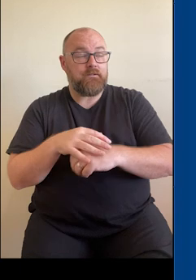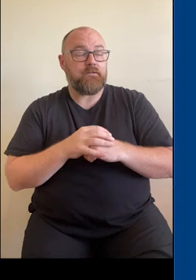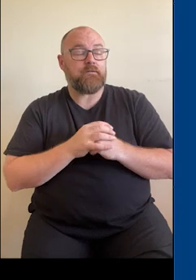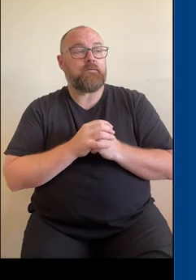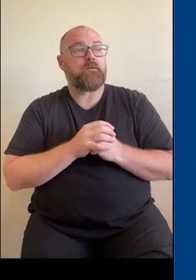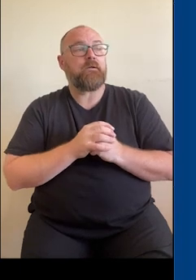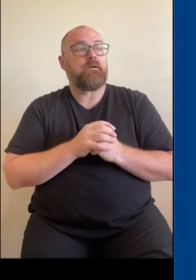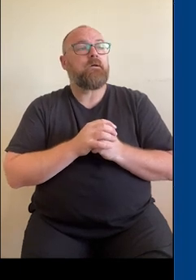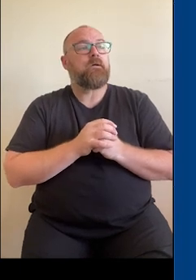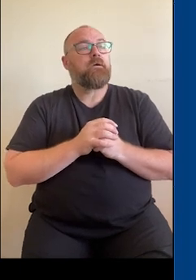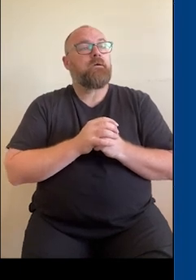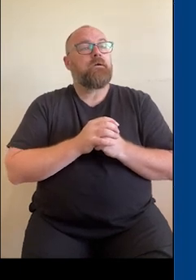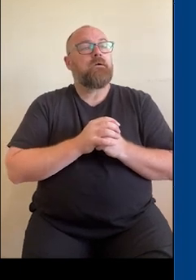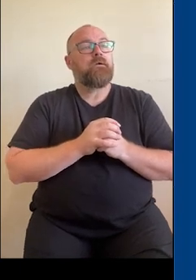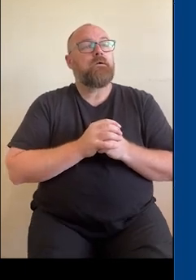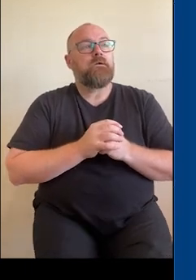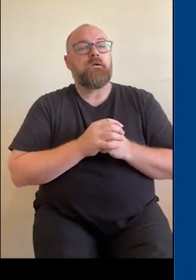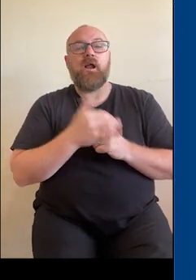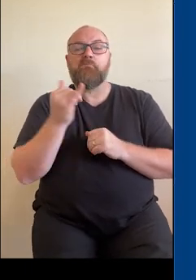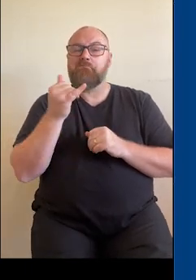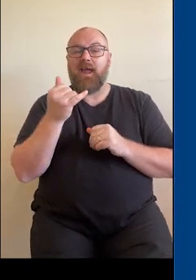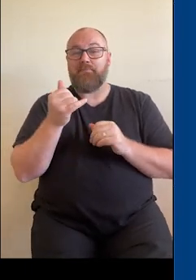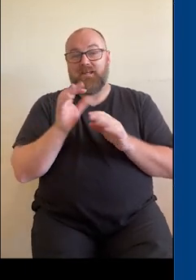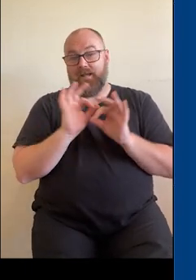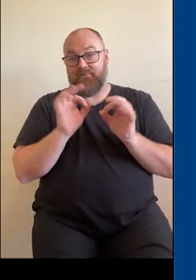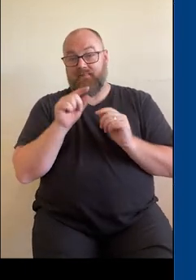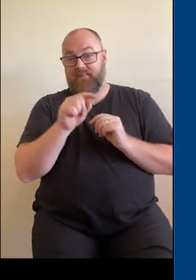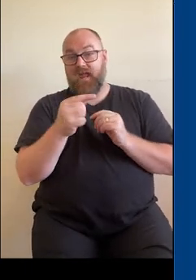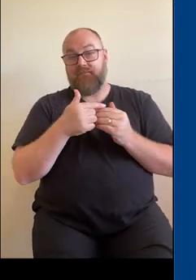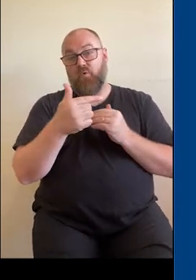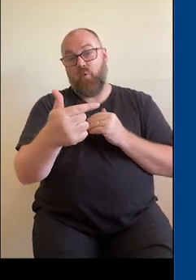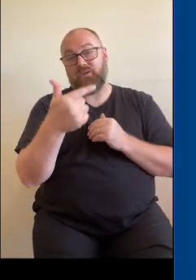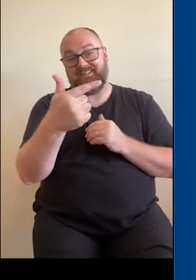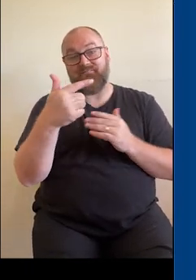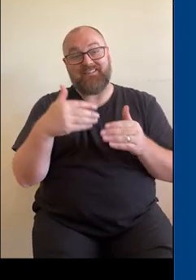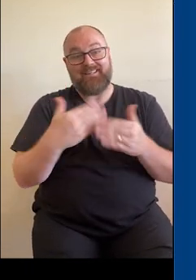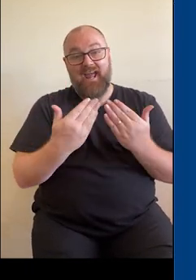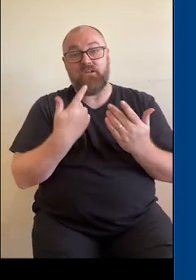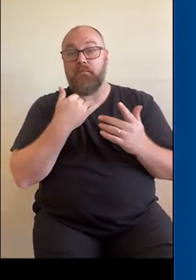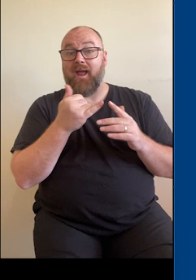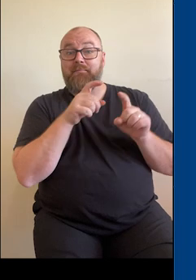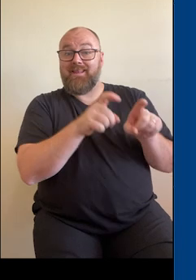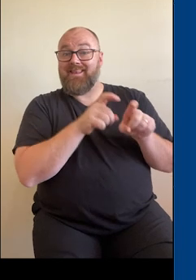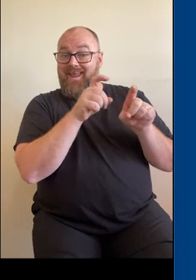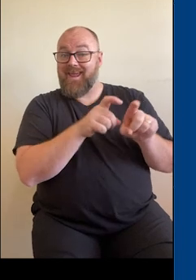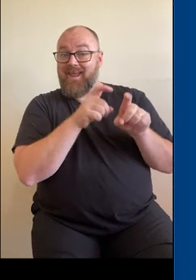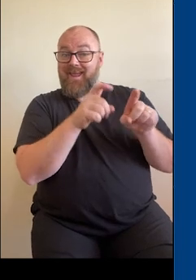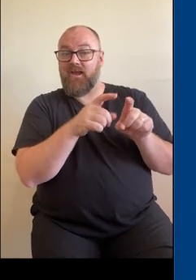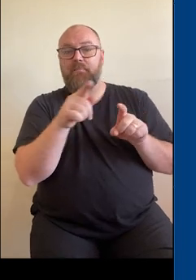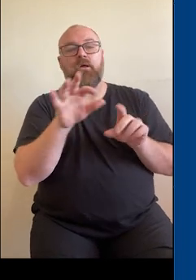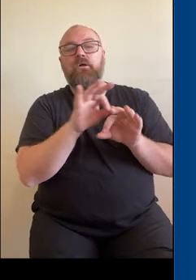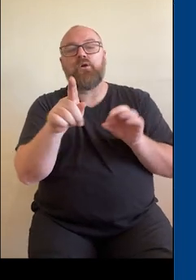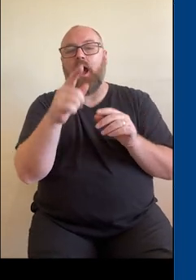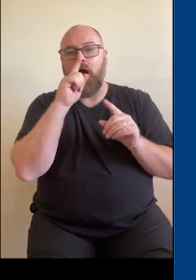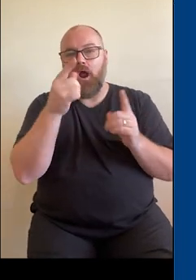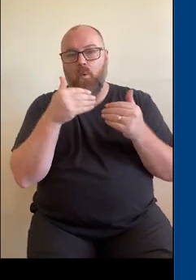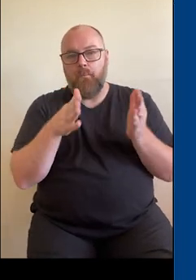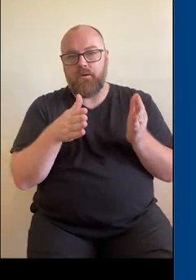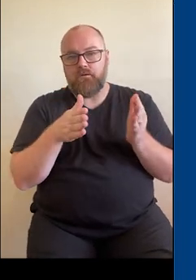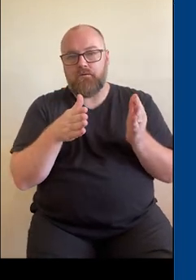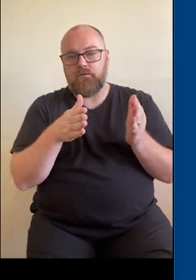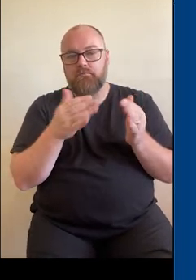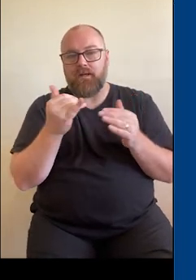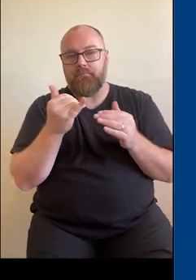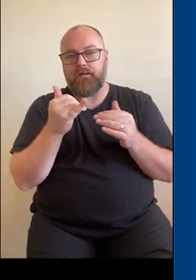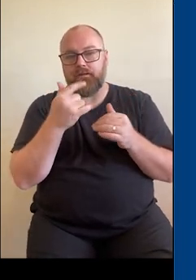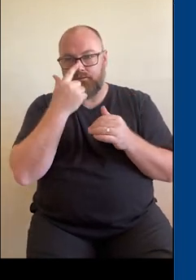you may not be able to view it for seven days. So it might be sitting there, but you might not be able to open it. If